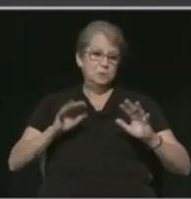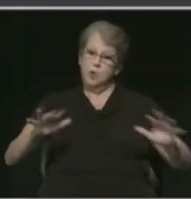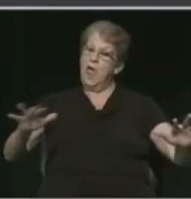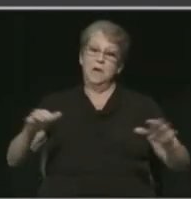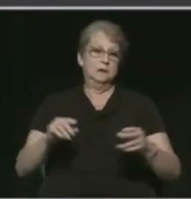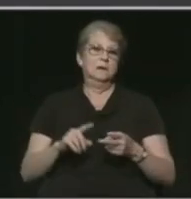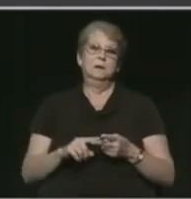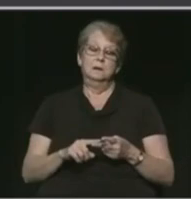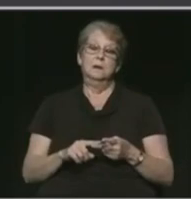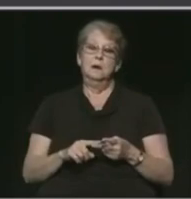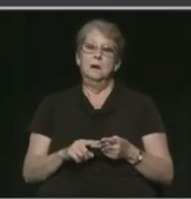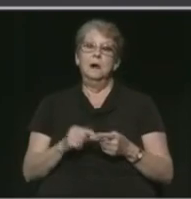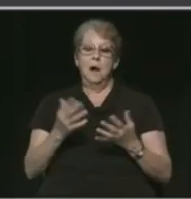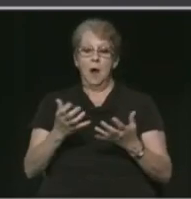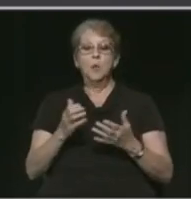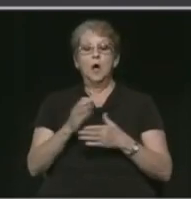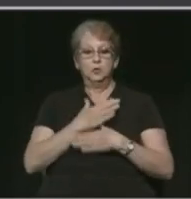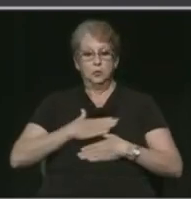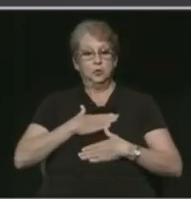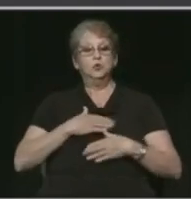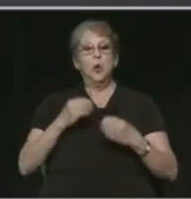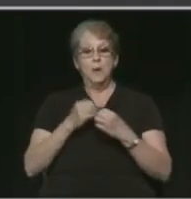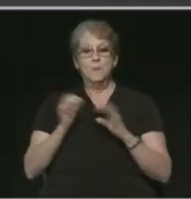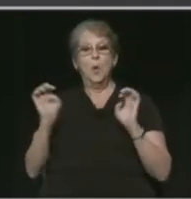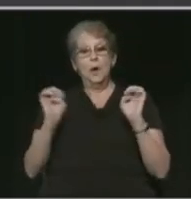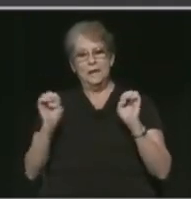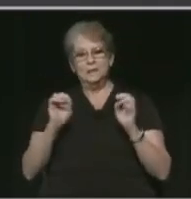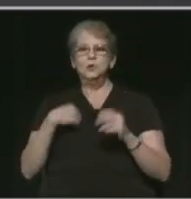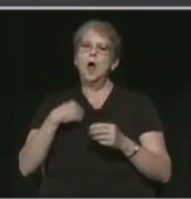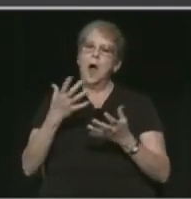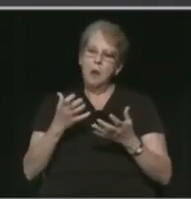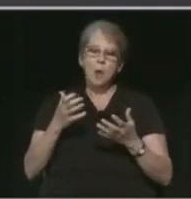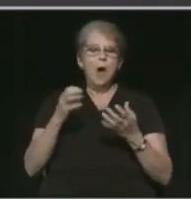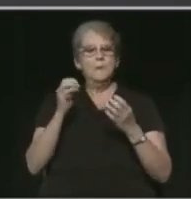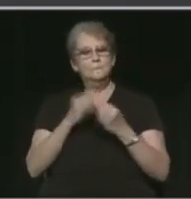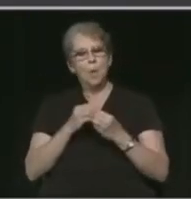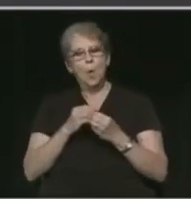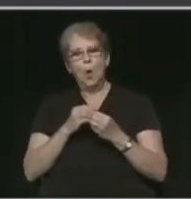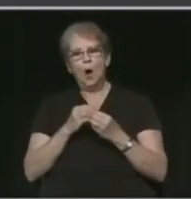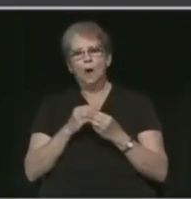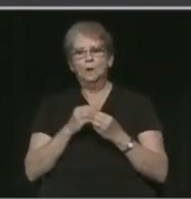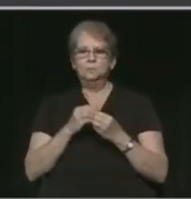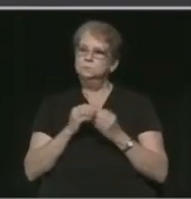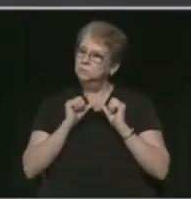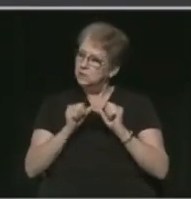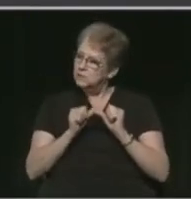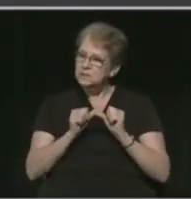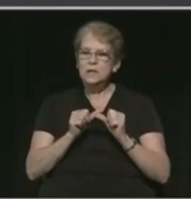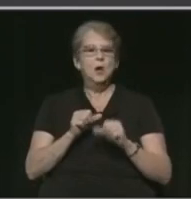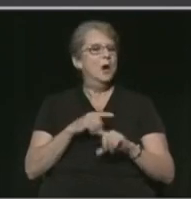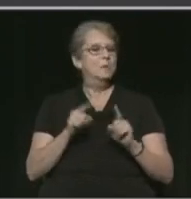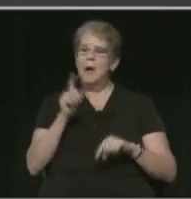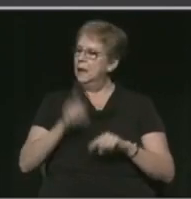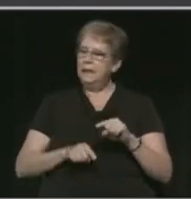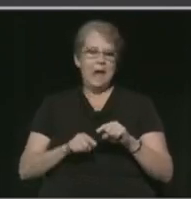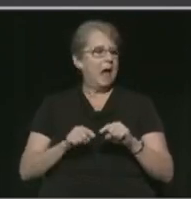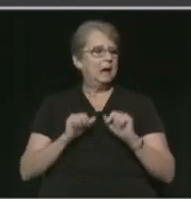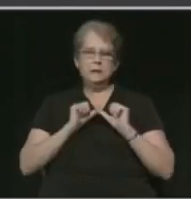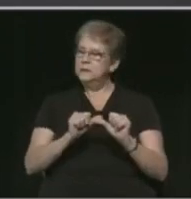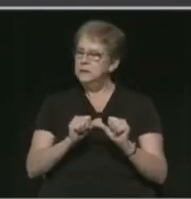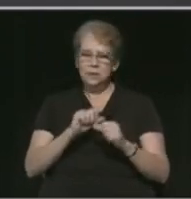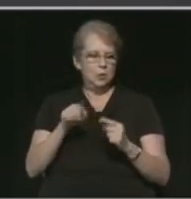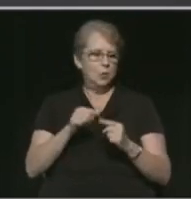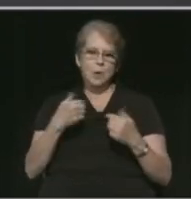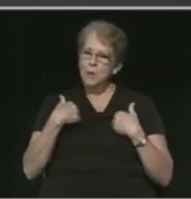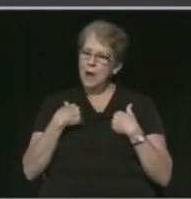I want to enjoy more Easters, and I want that to continue, but it can't continue when we have